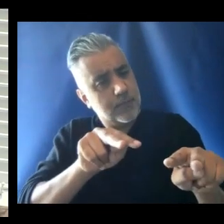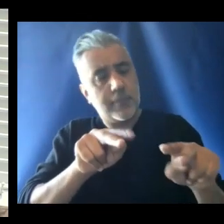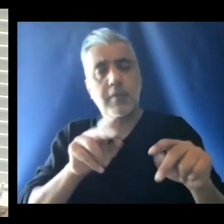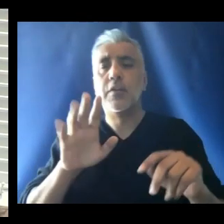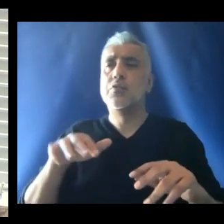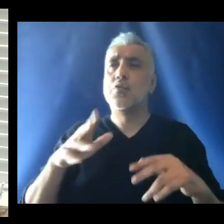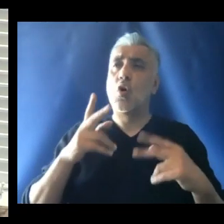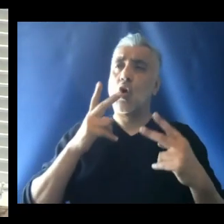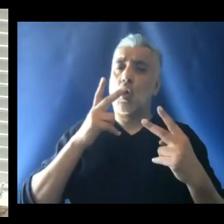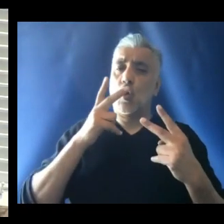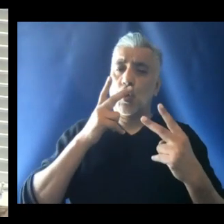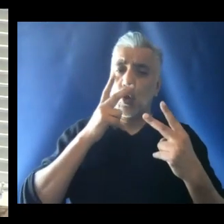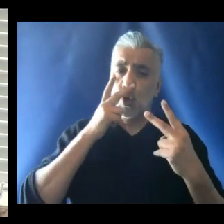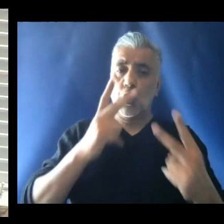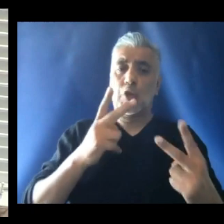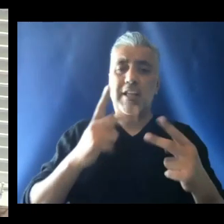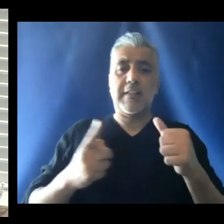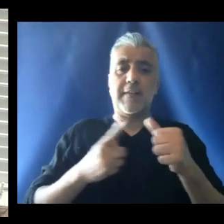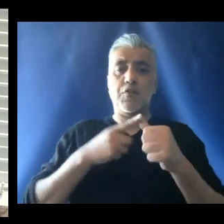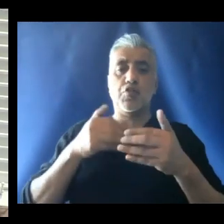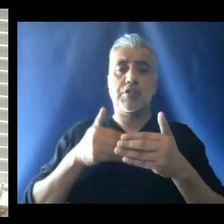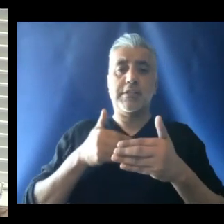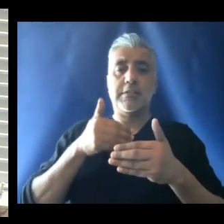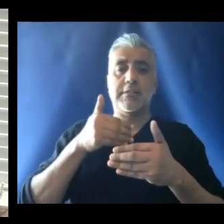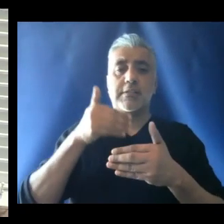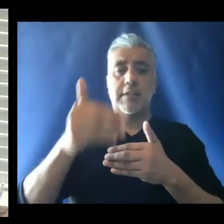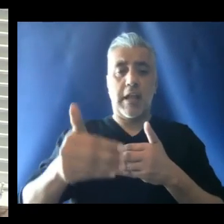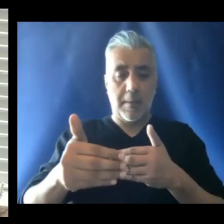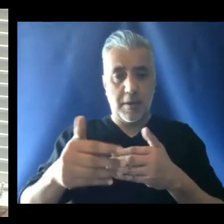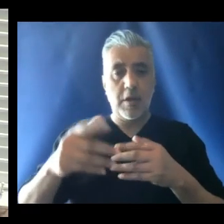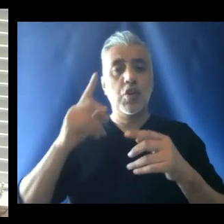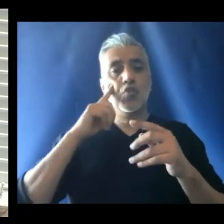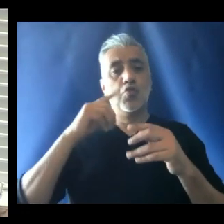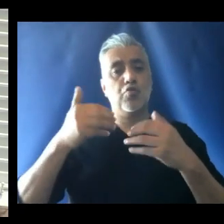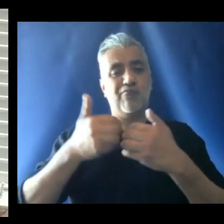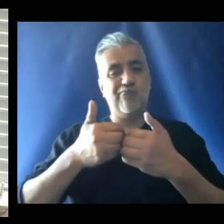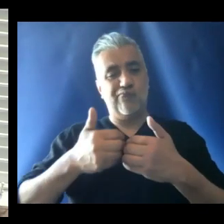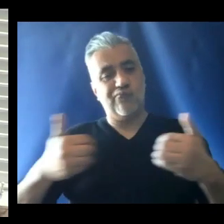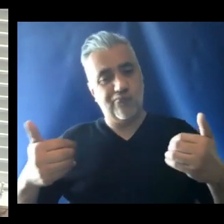Looking is a first step against indifference,